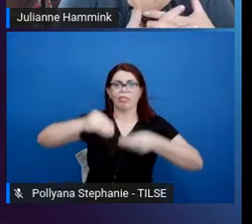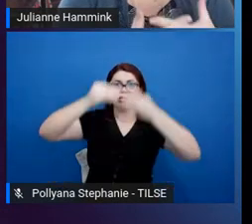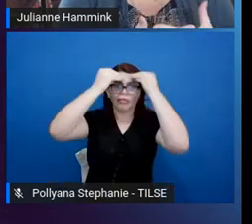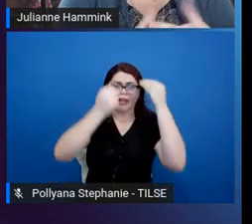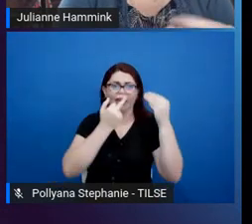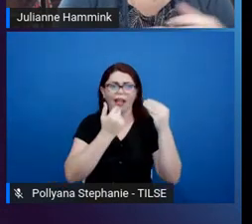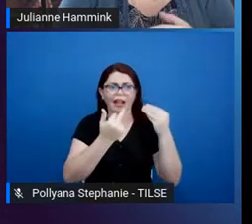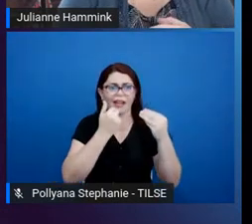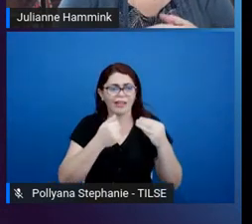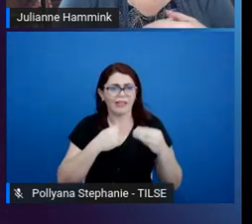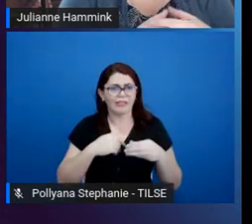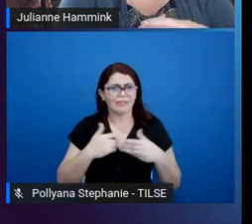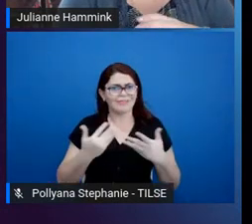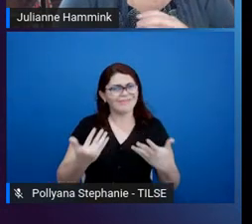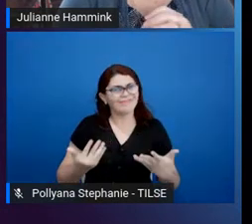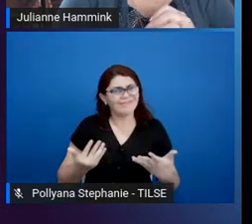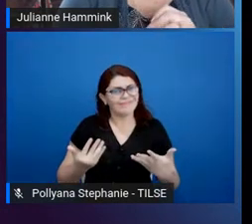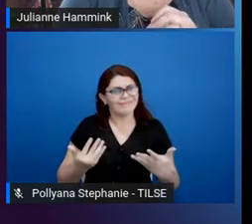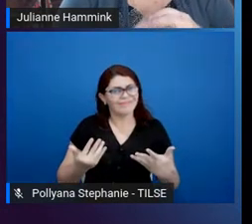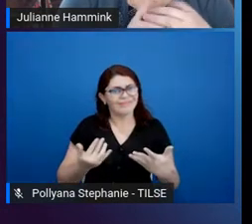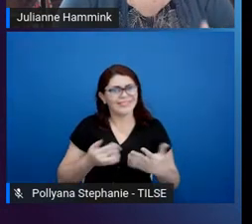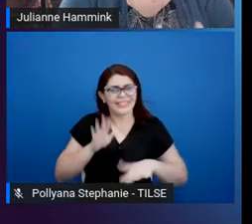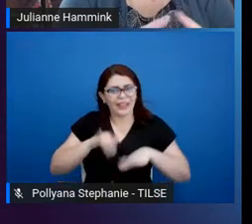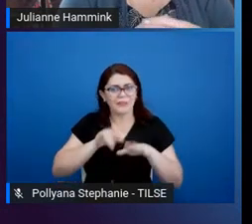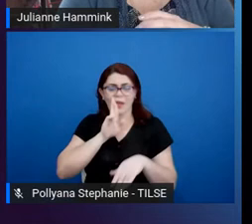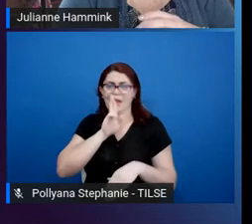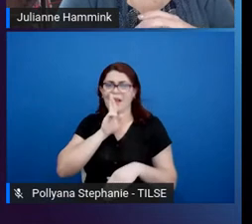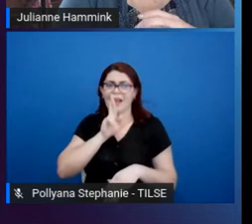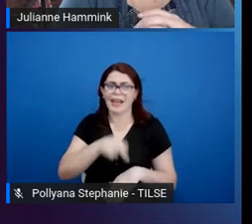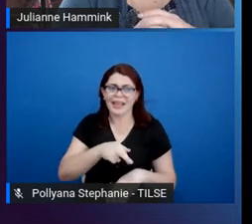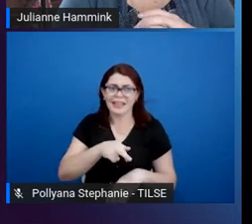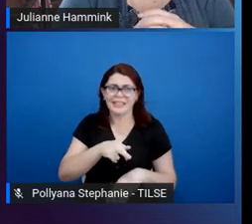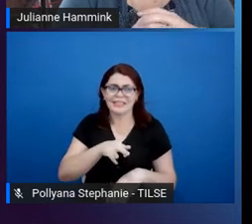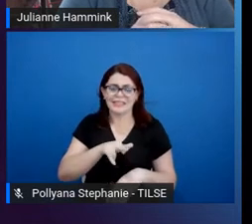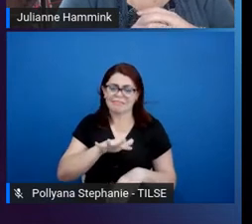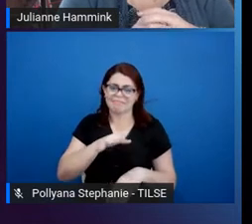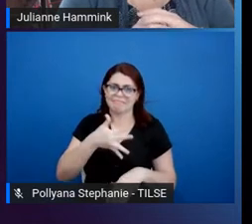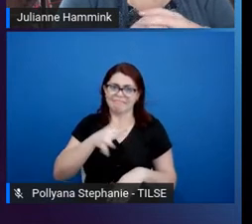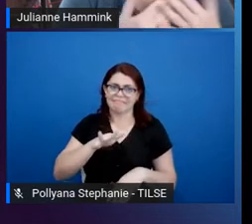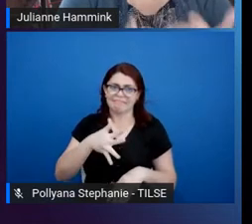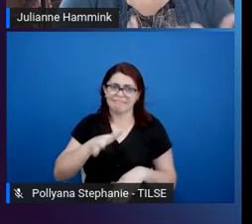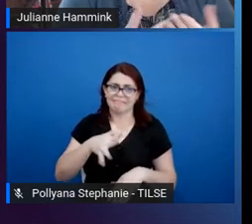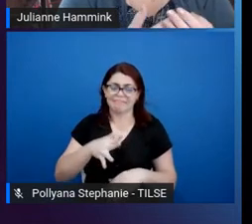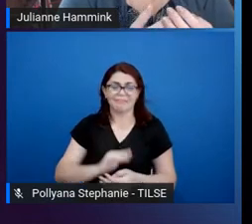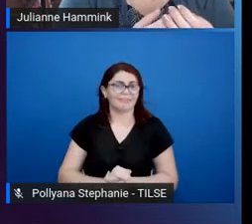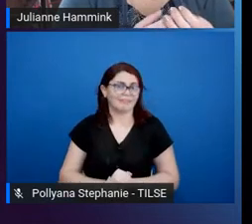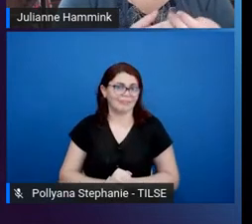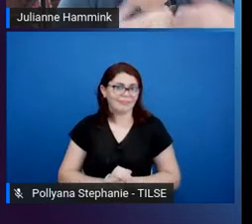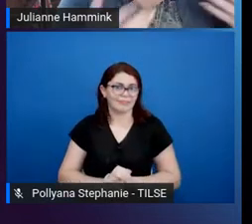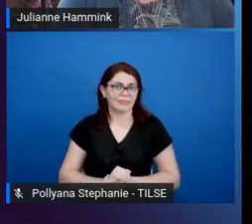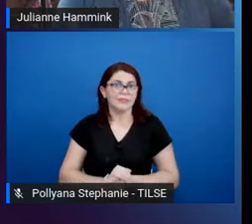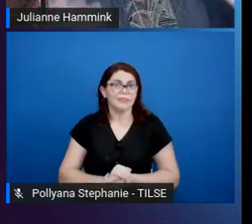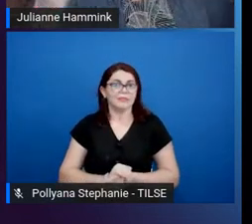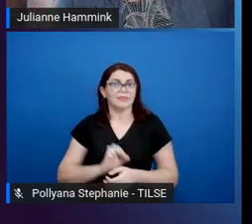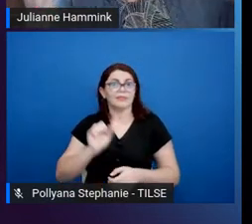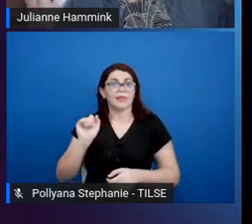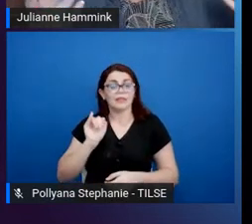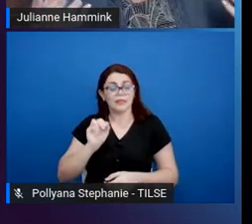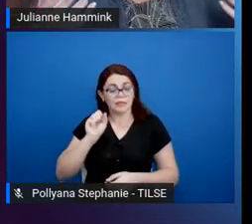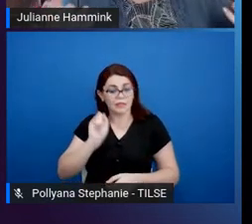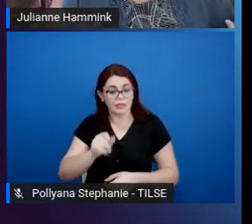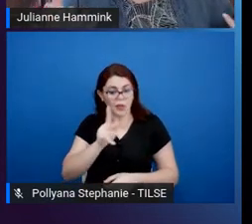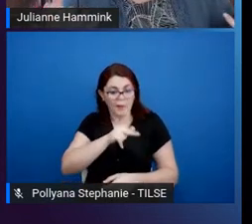it might not give the results that, you know, we would like to see. So if the instructors are not kind of